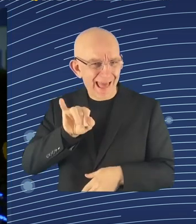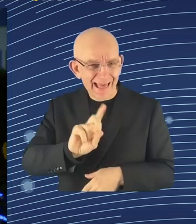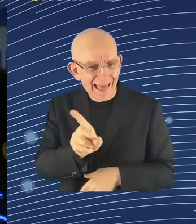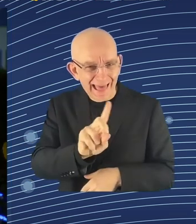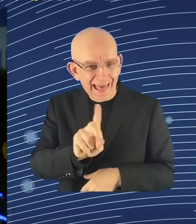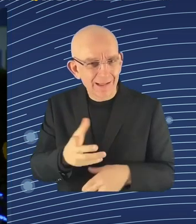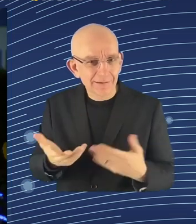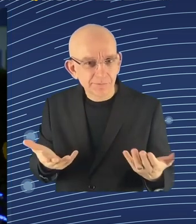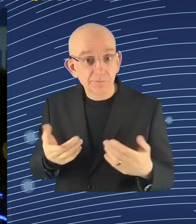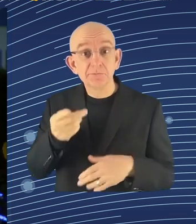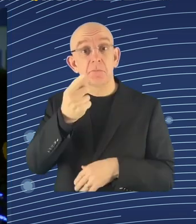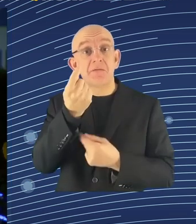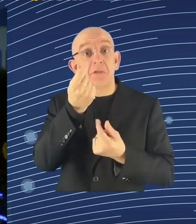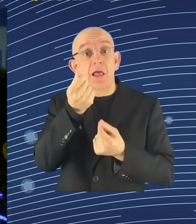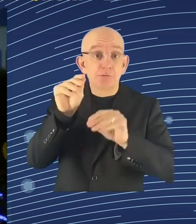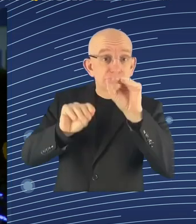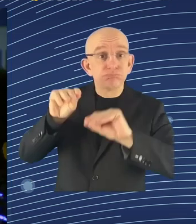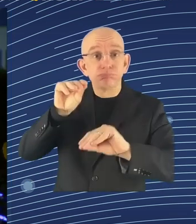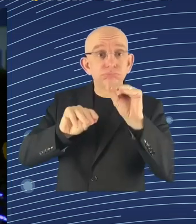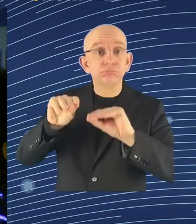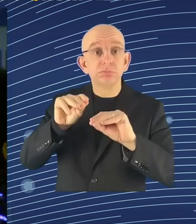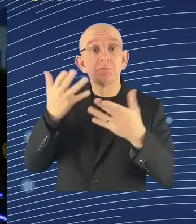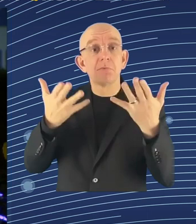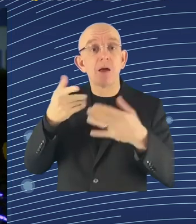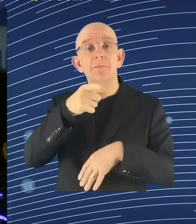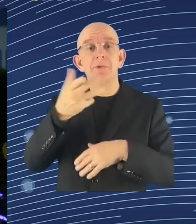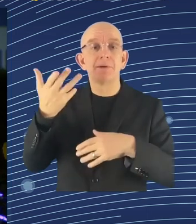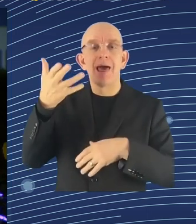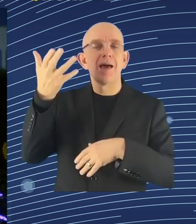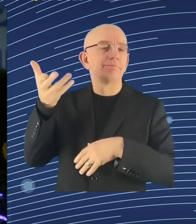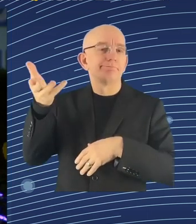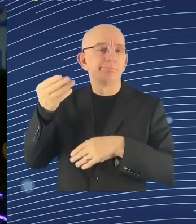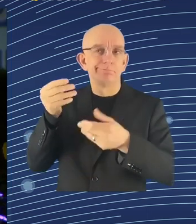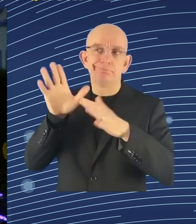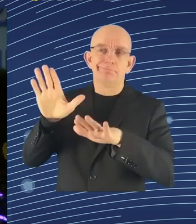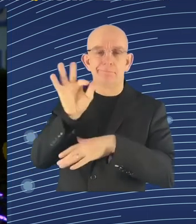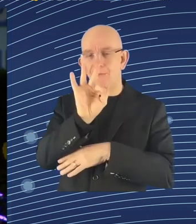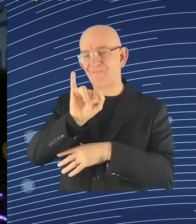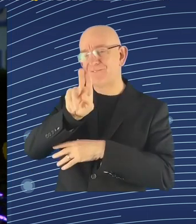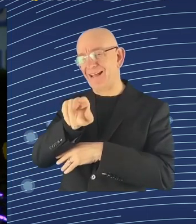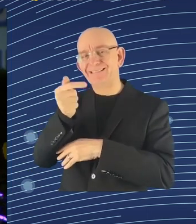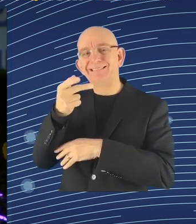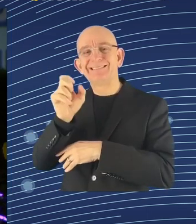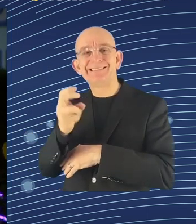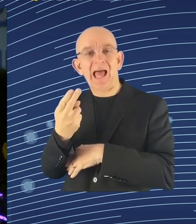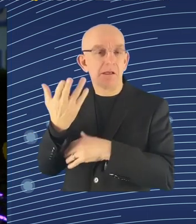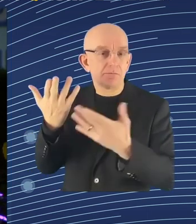least, as report written about four years ago, and only about 5% of financial transactions were controlled by AI.